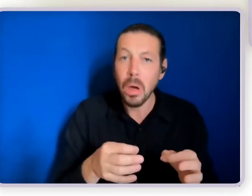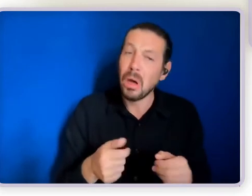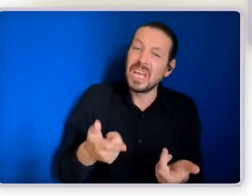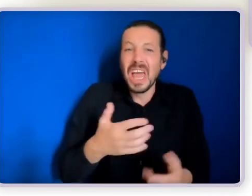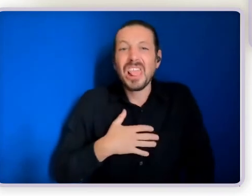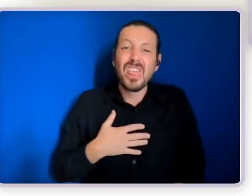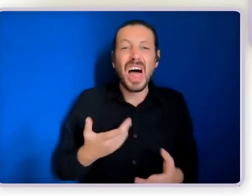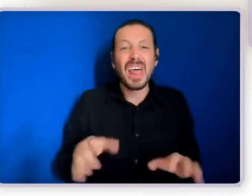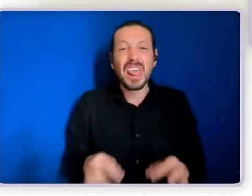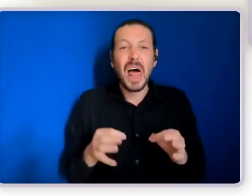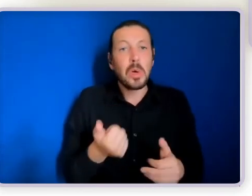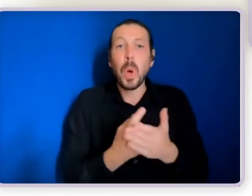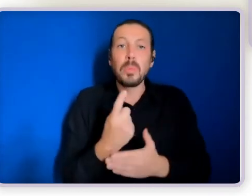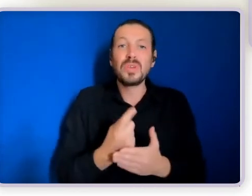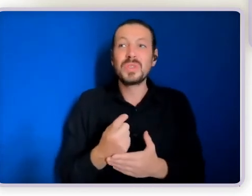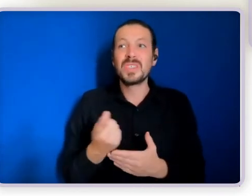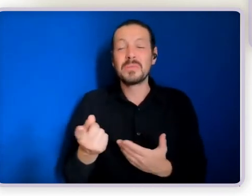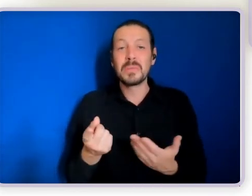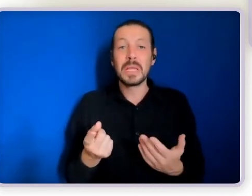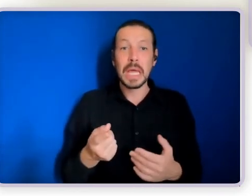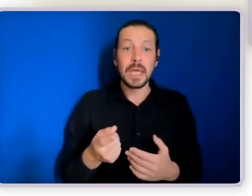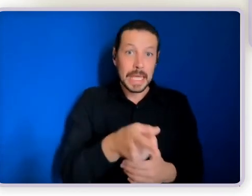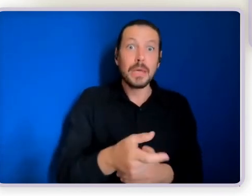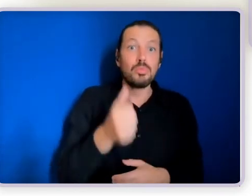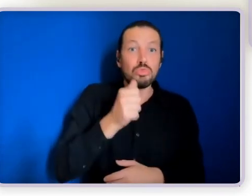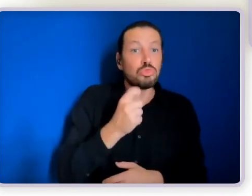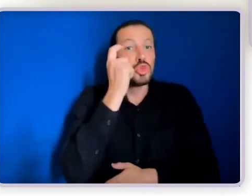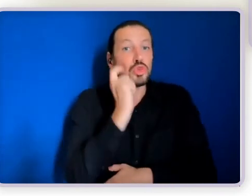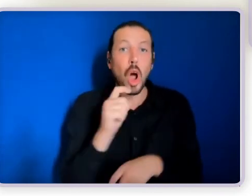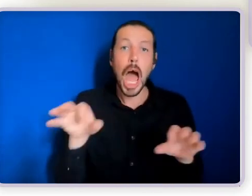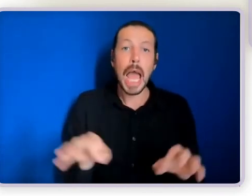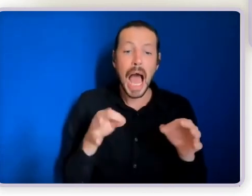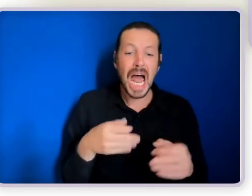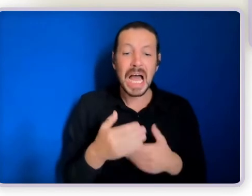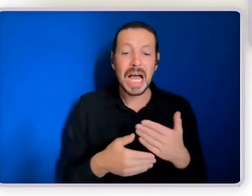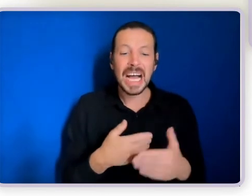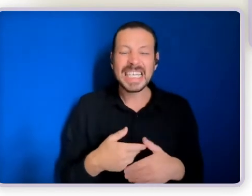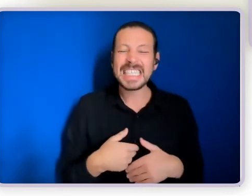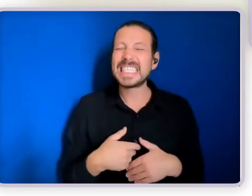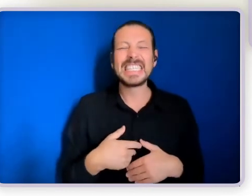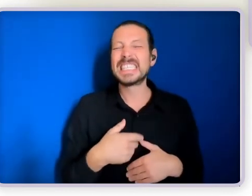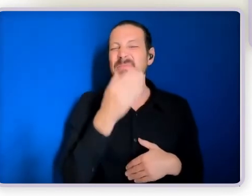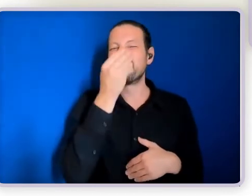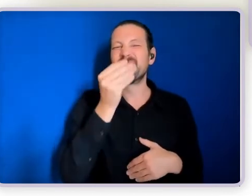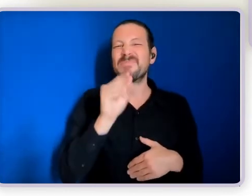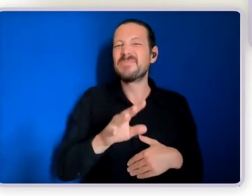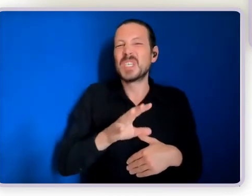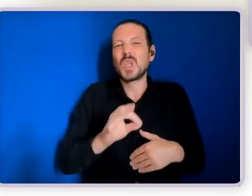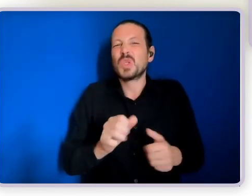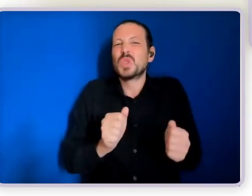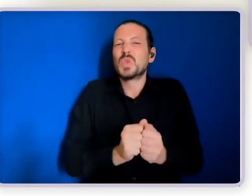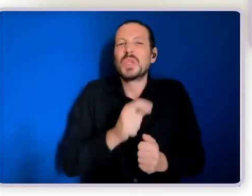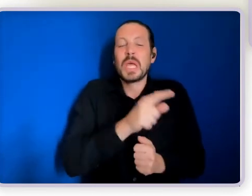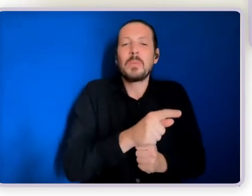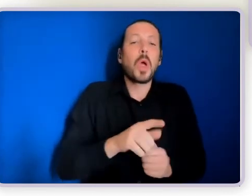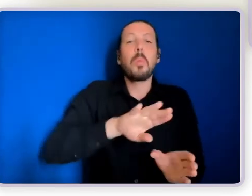gardener he didn't want to do that job after he had to go at it he wanted to try it but then he realized that's not for me so you got to make that choice move on to something